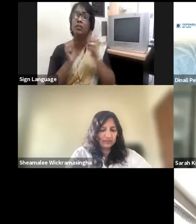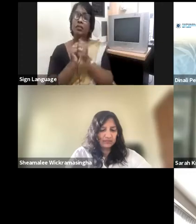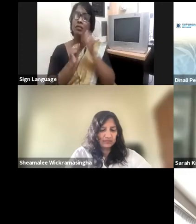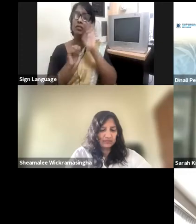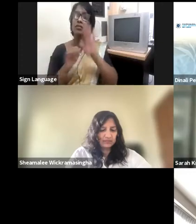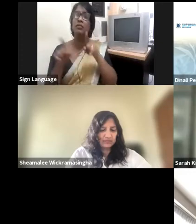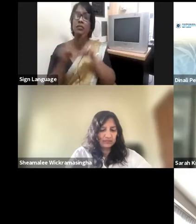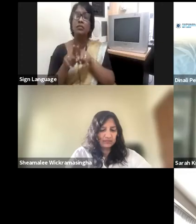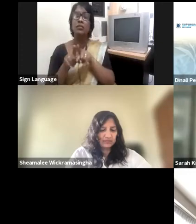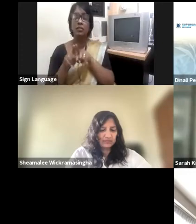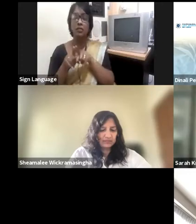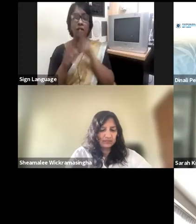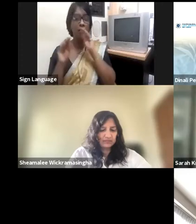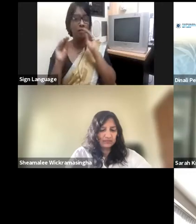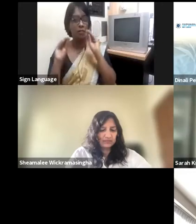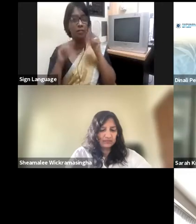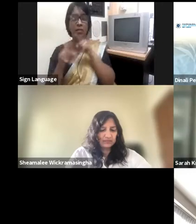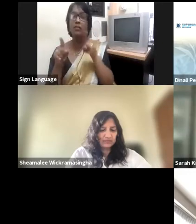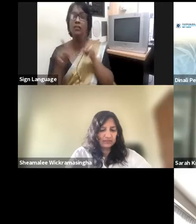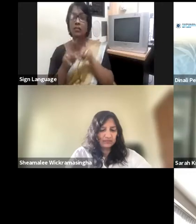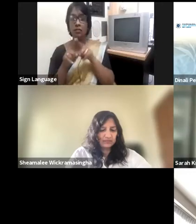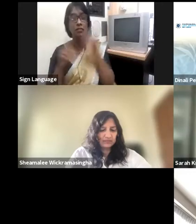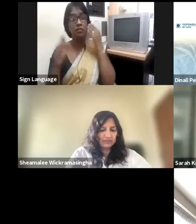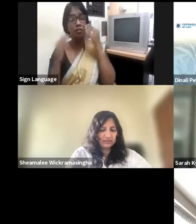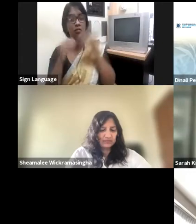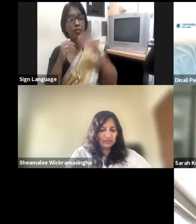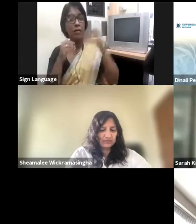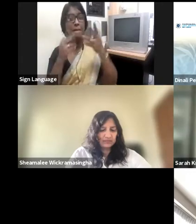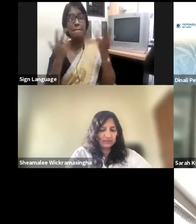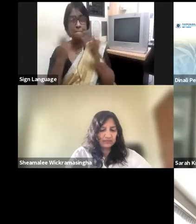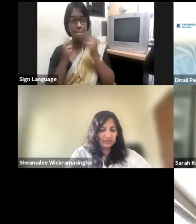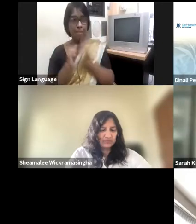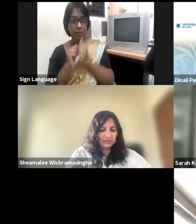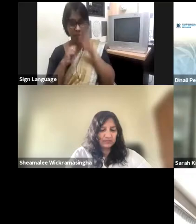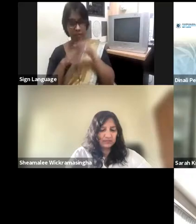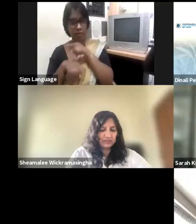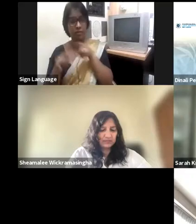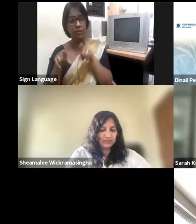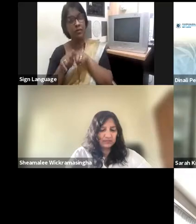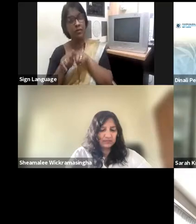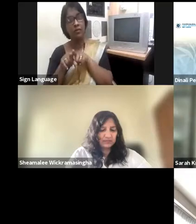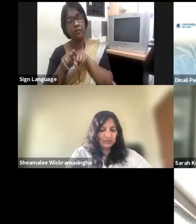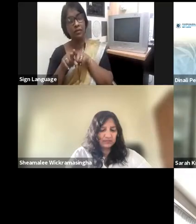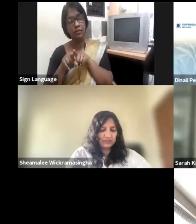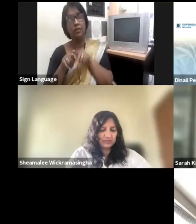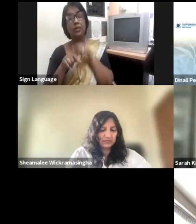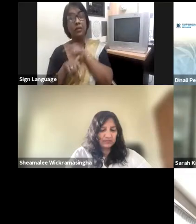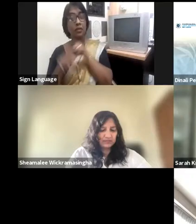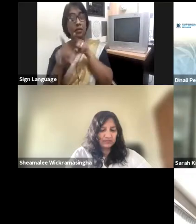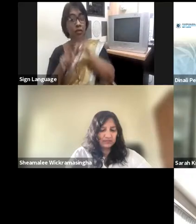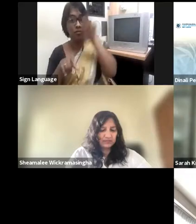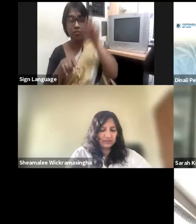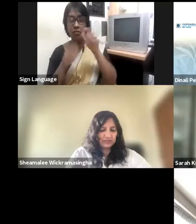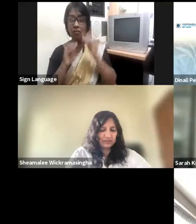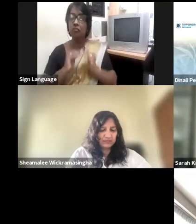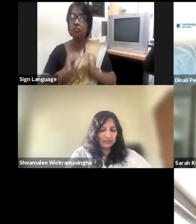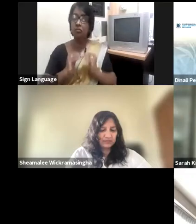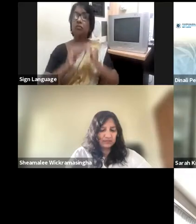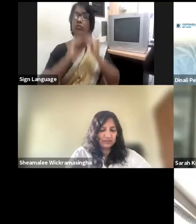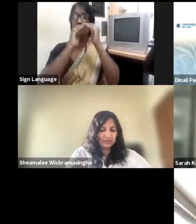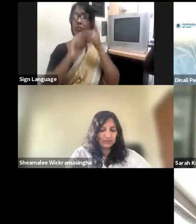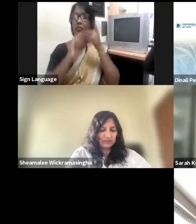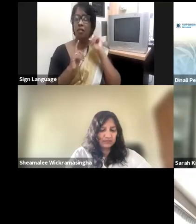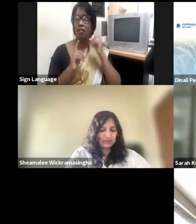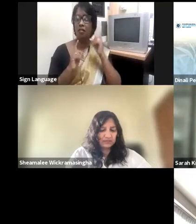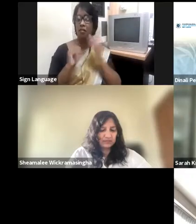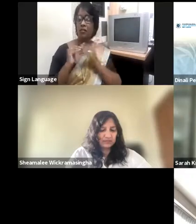and the growth becomes a lot slower than what it would have been. There's child care responsibilities. Usually